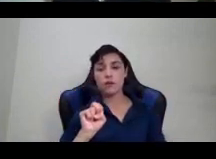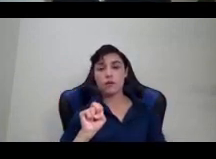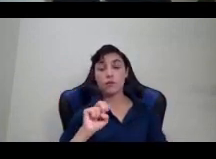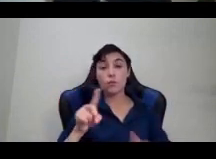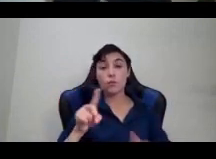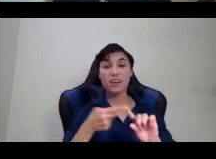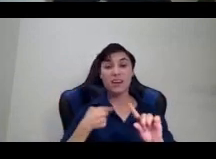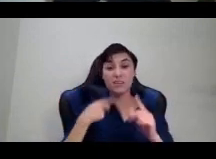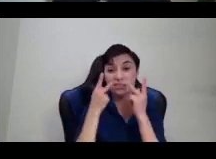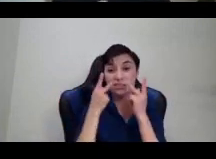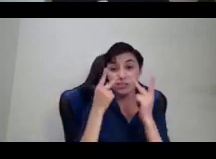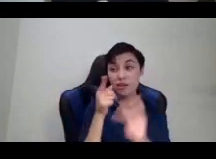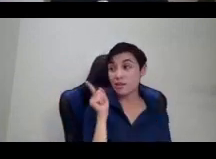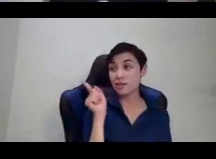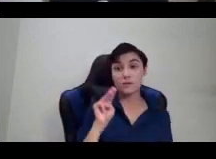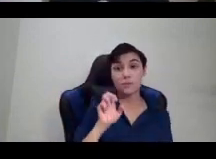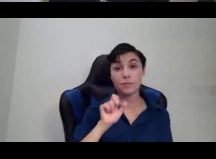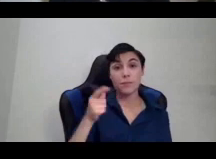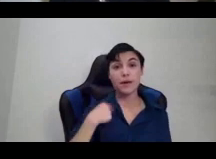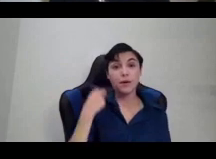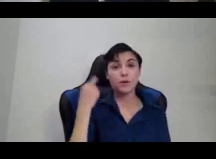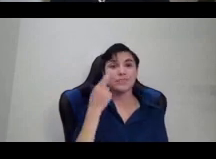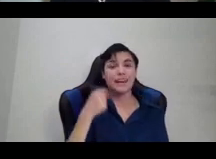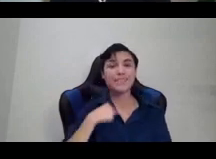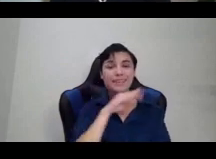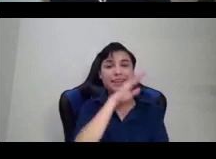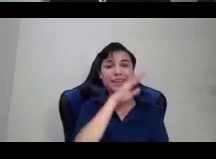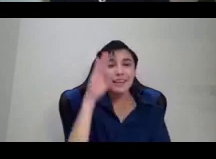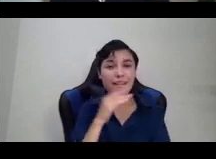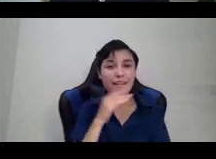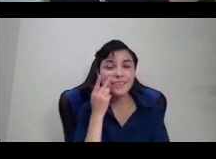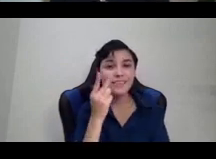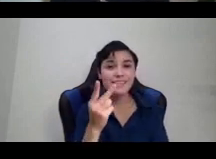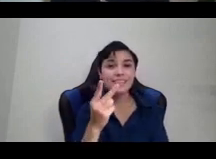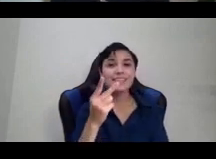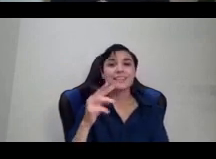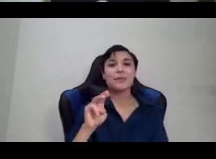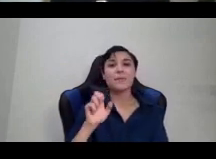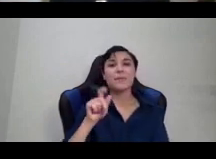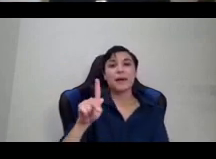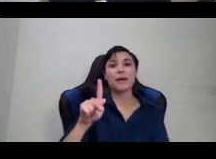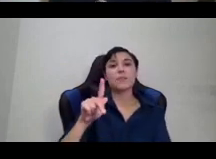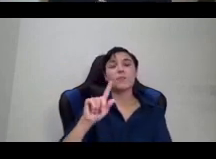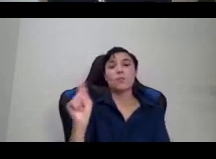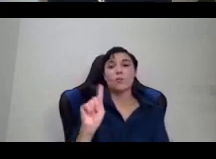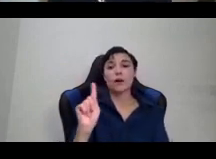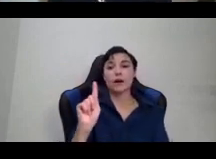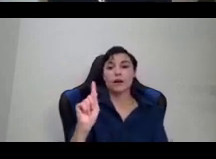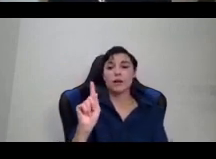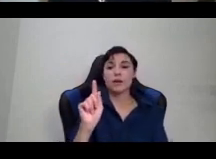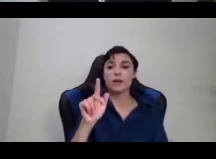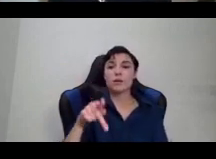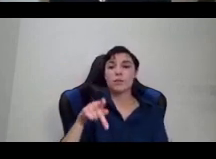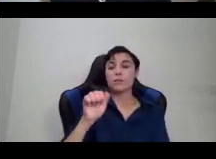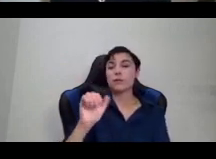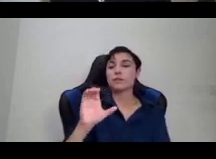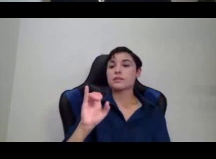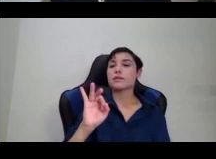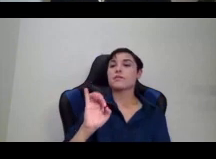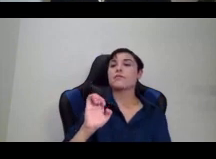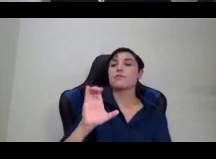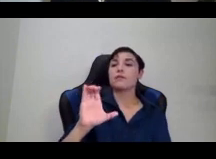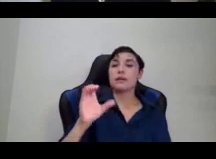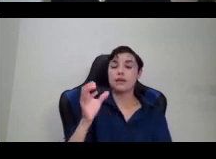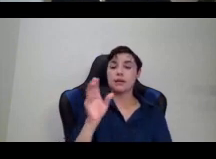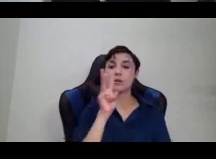realize that I had never seen a map where the Pacific Ocean wasn't cut into. And the more I thought about